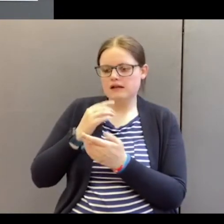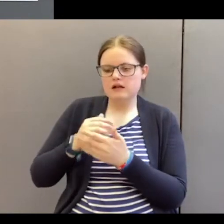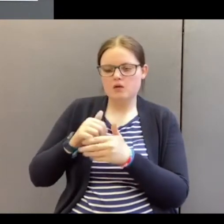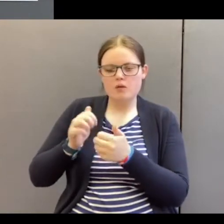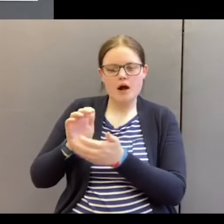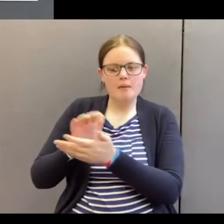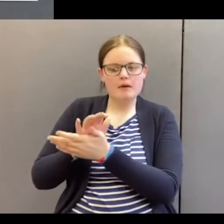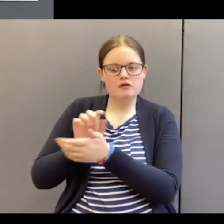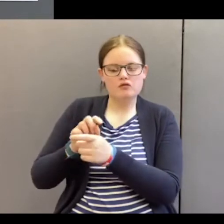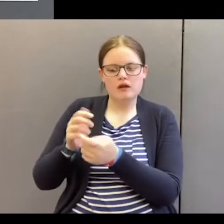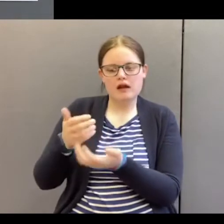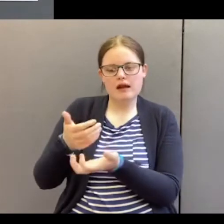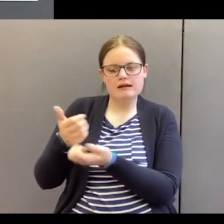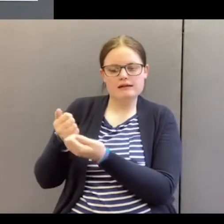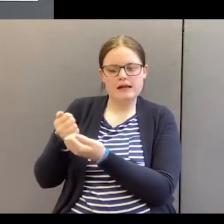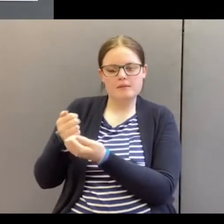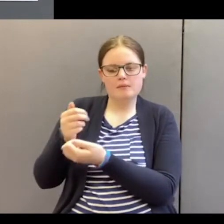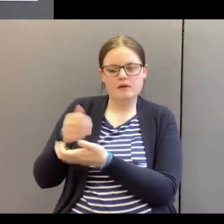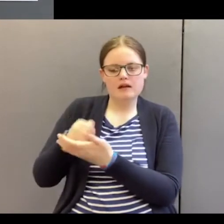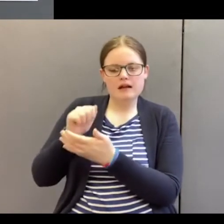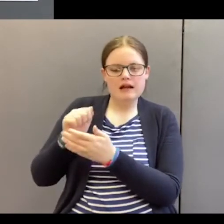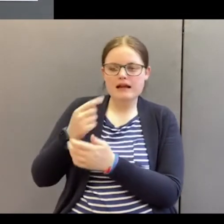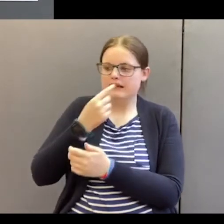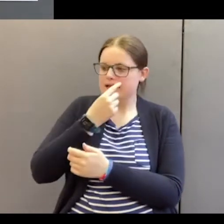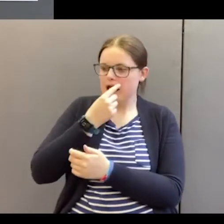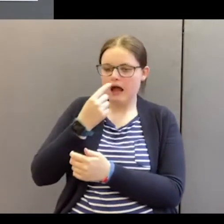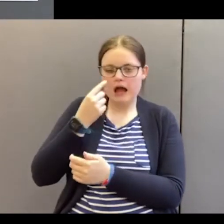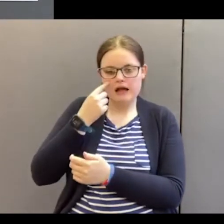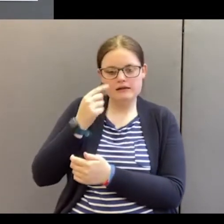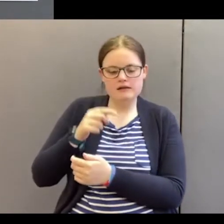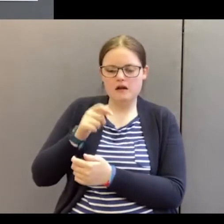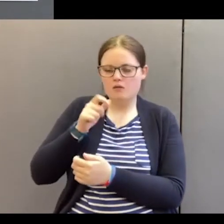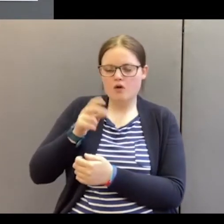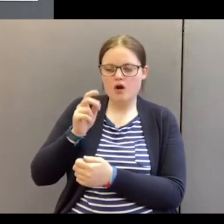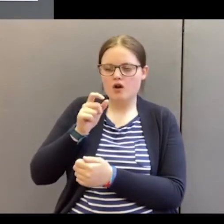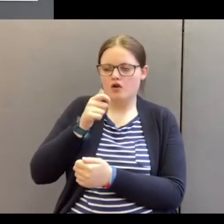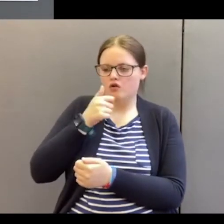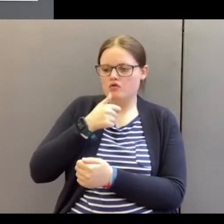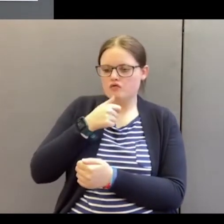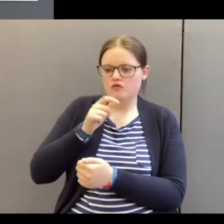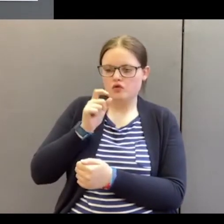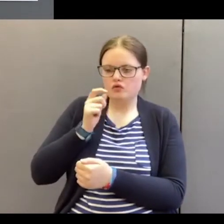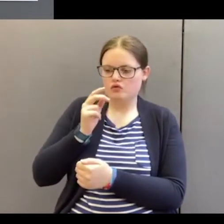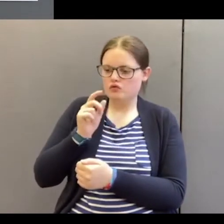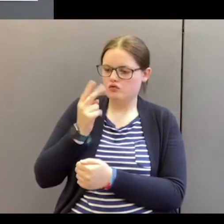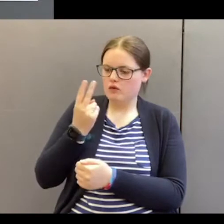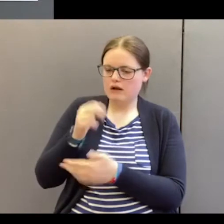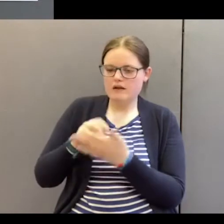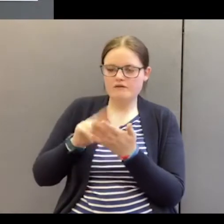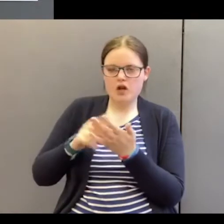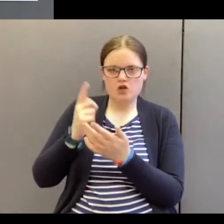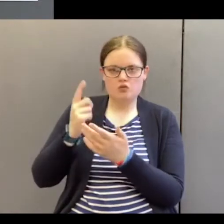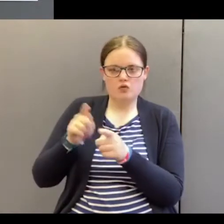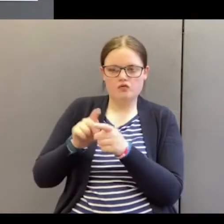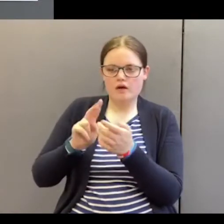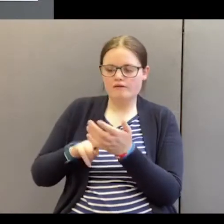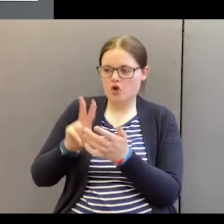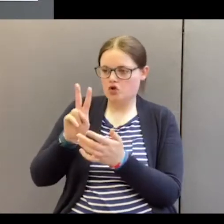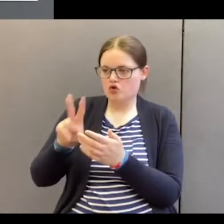acceptable in his sight. That word is used twice in verse one and verse two.